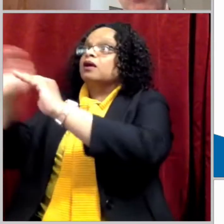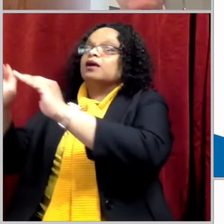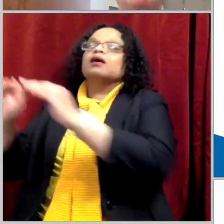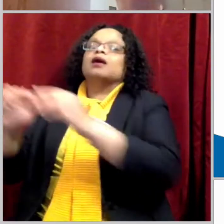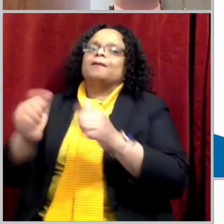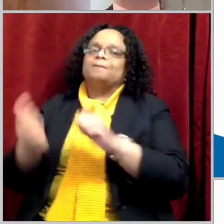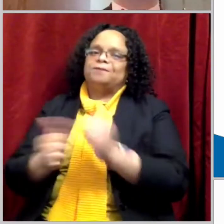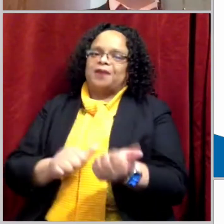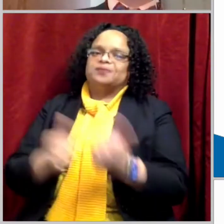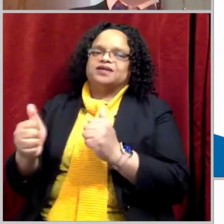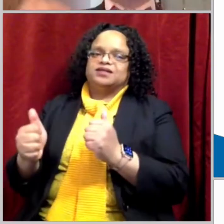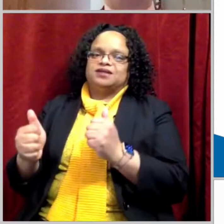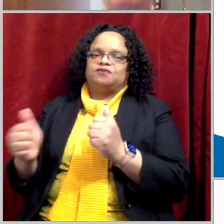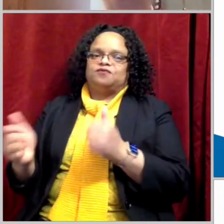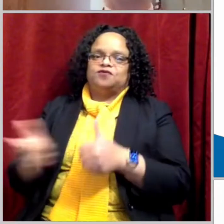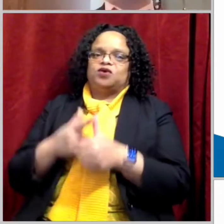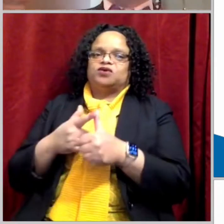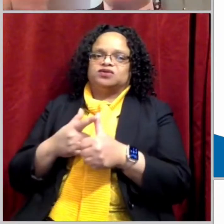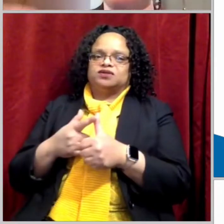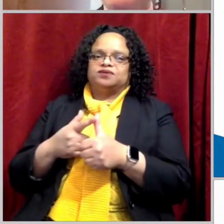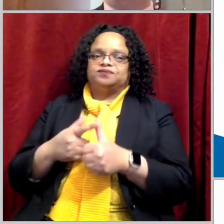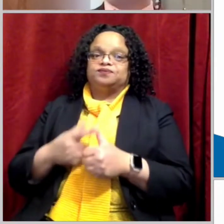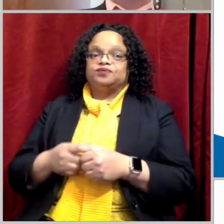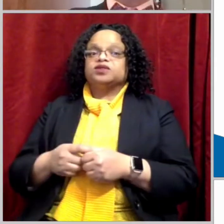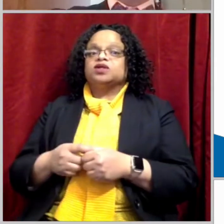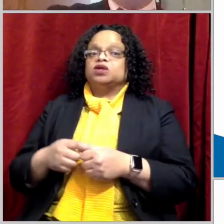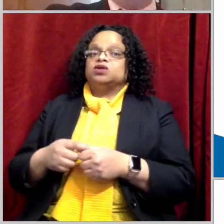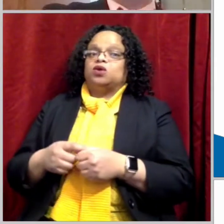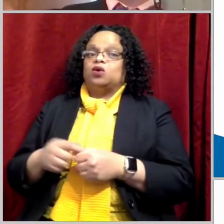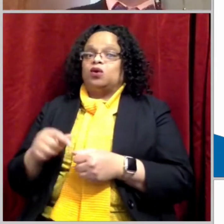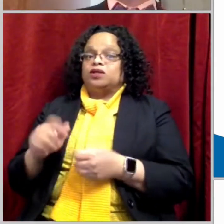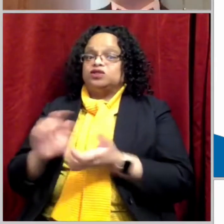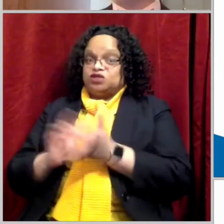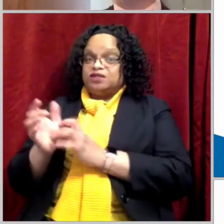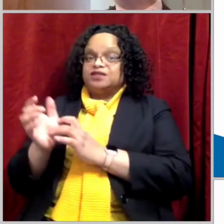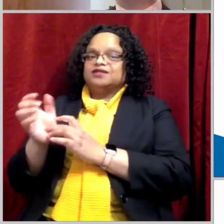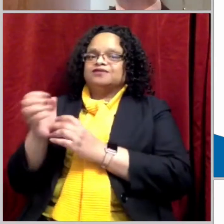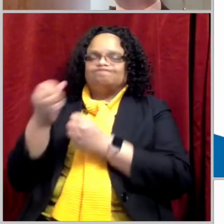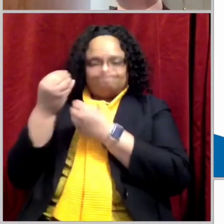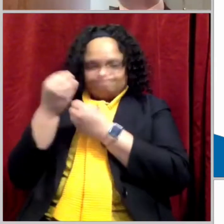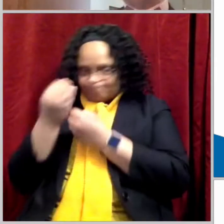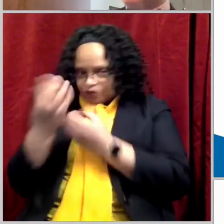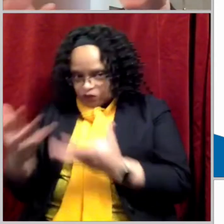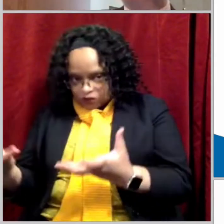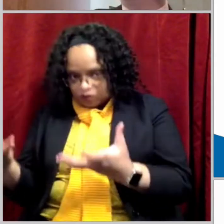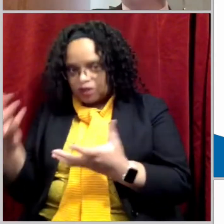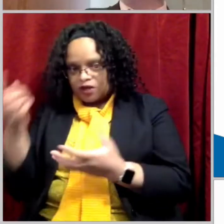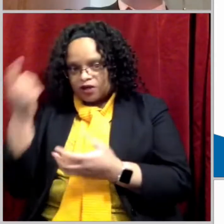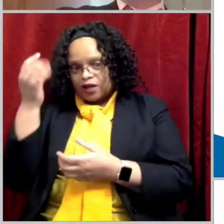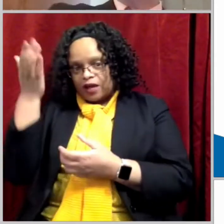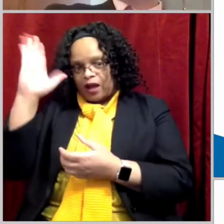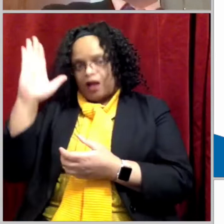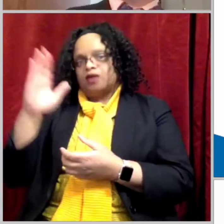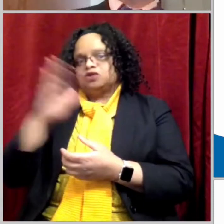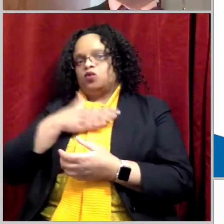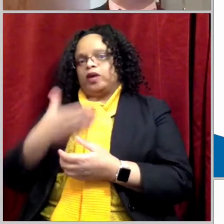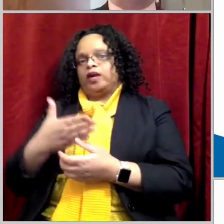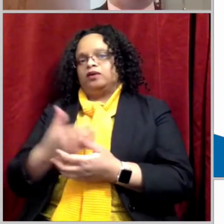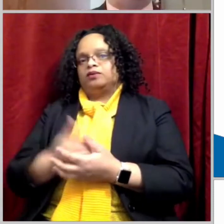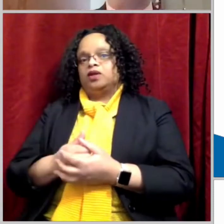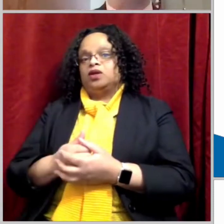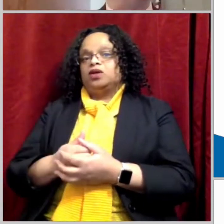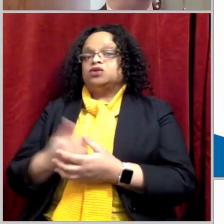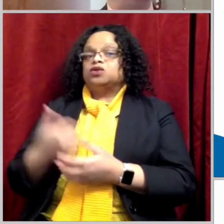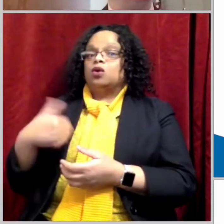in surrendering to God's will and recognizing that, yes, this is part of God's plan. I believe this is the